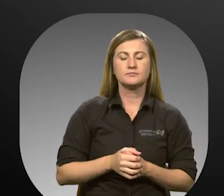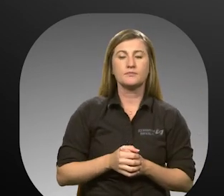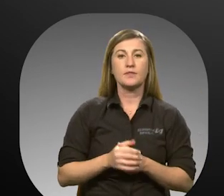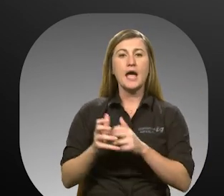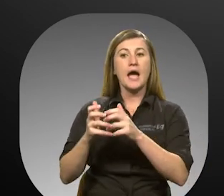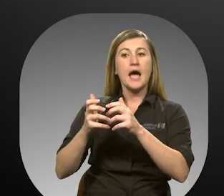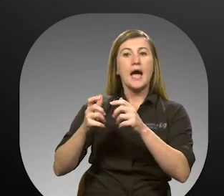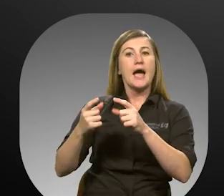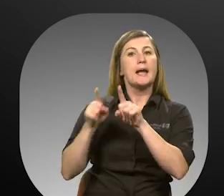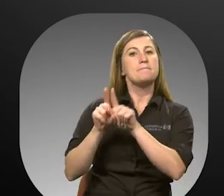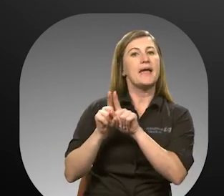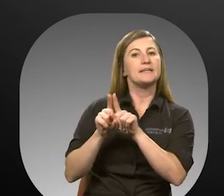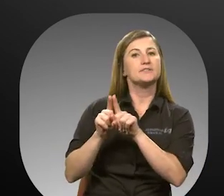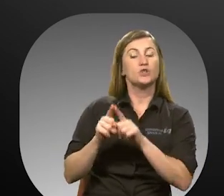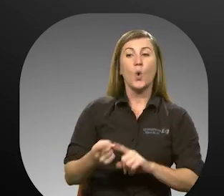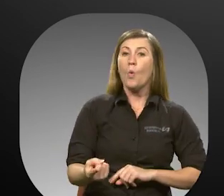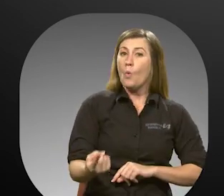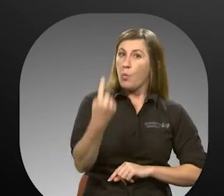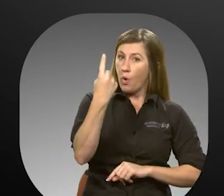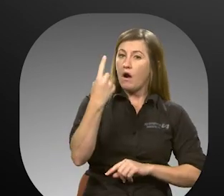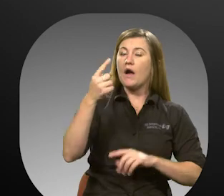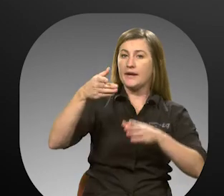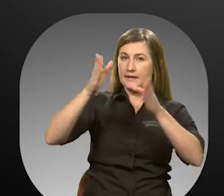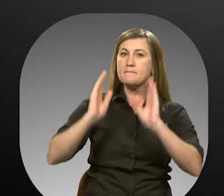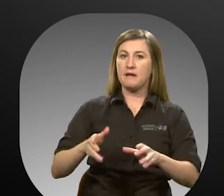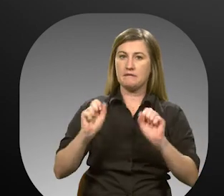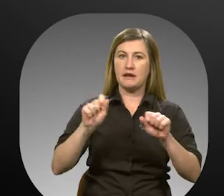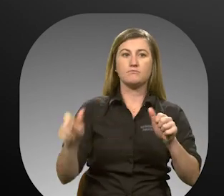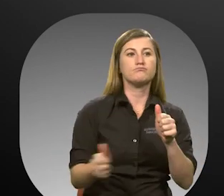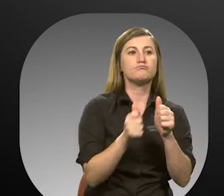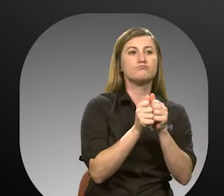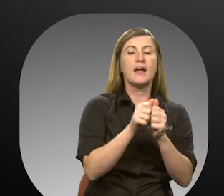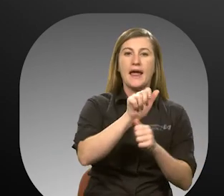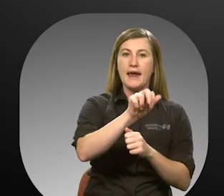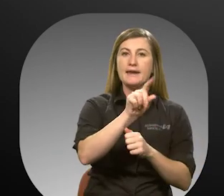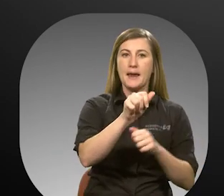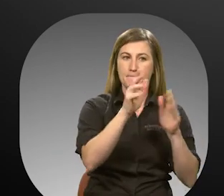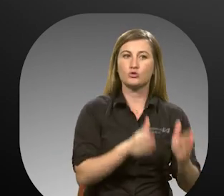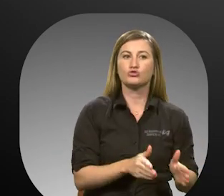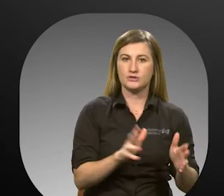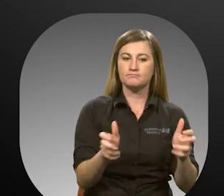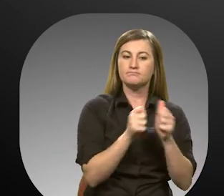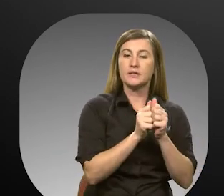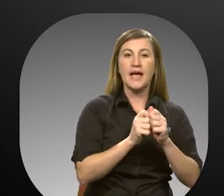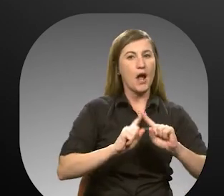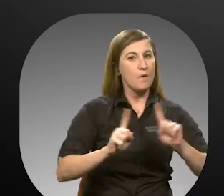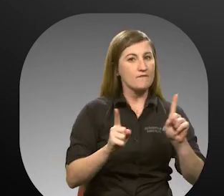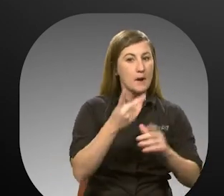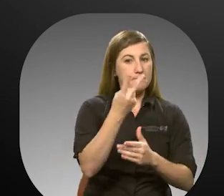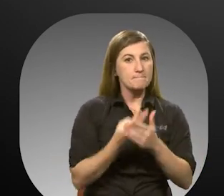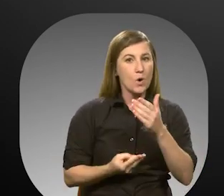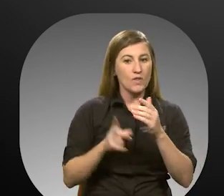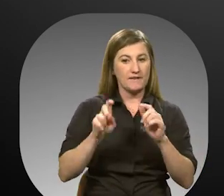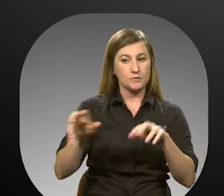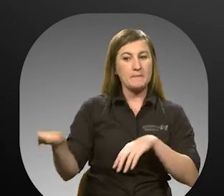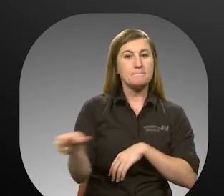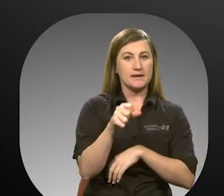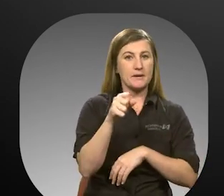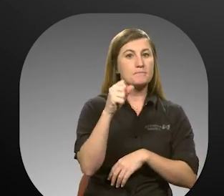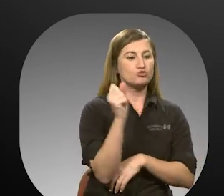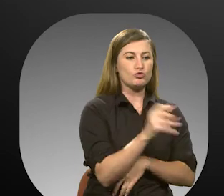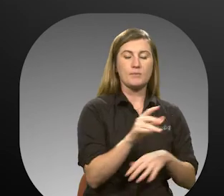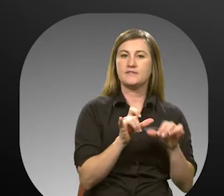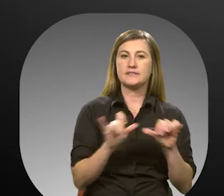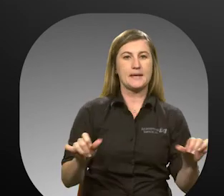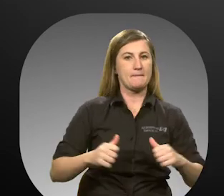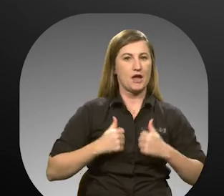Companions One companion may accompany an ADA paratransit eligible rider. However, both must be picked up and dropped off